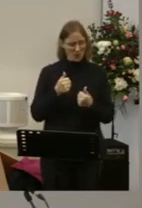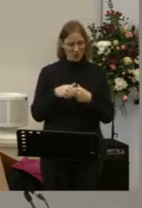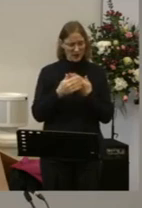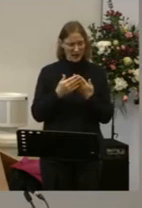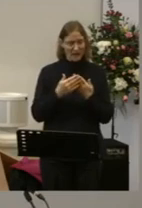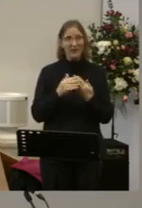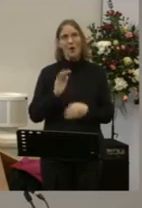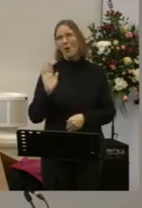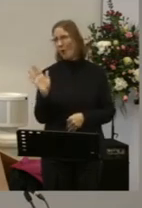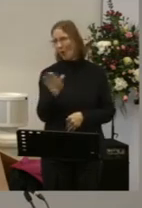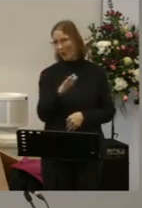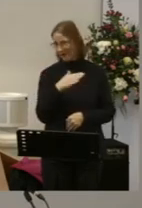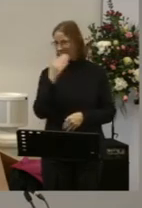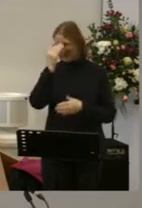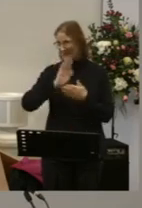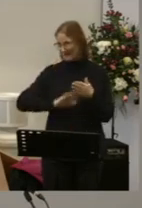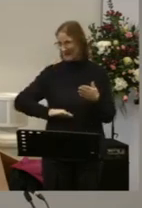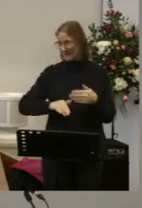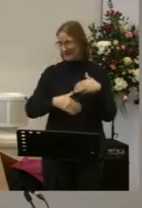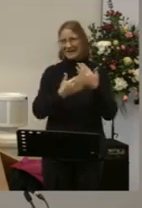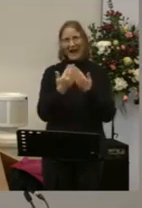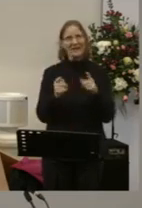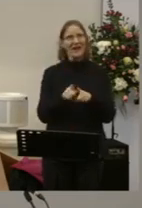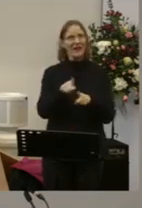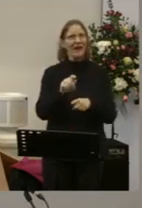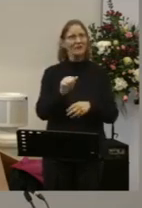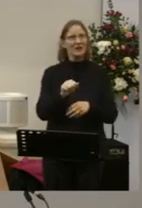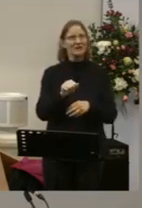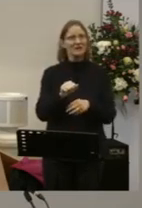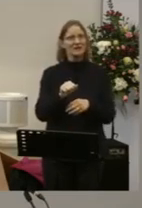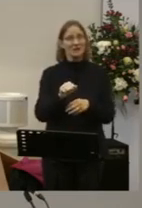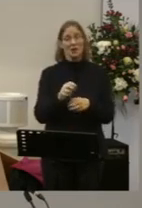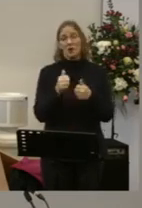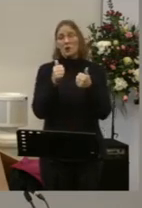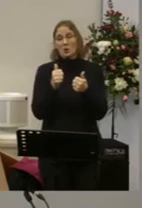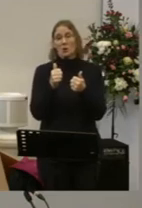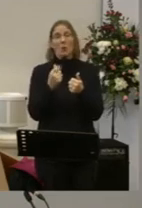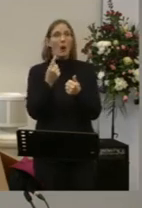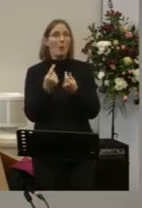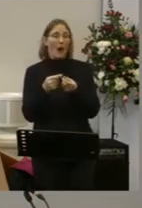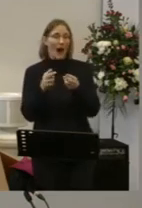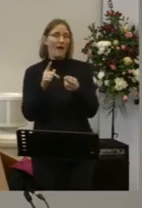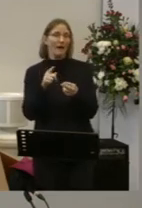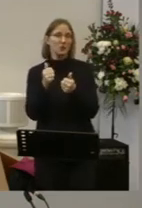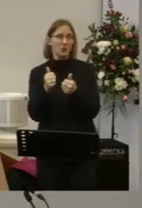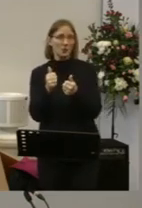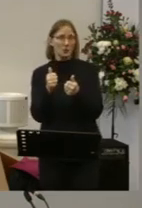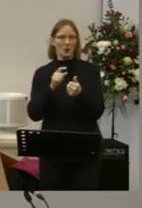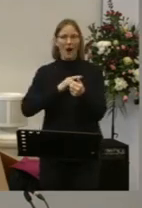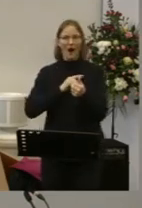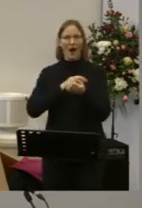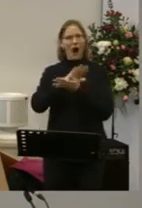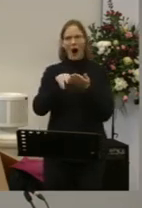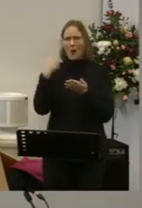We've all had days like that As Christians And that's Good in a sense Because That's the Holy